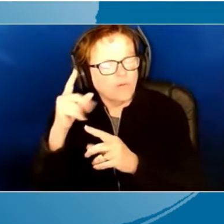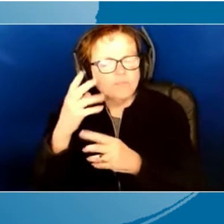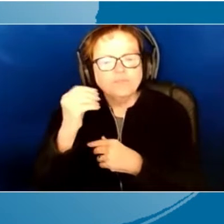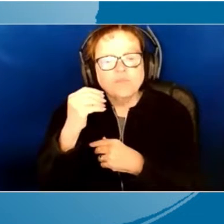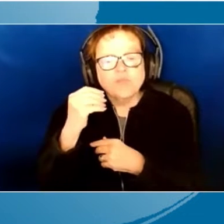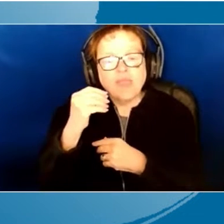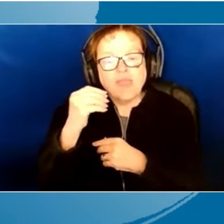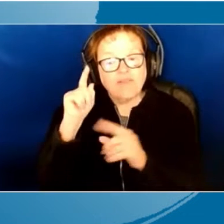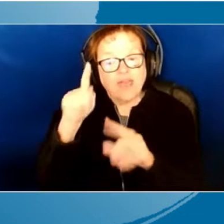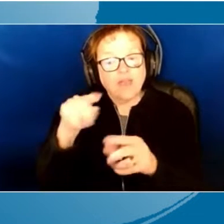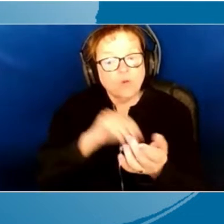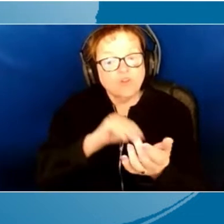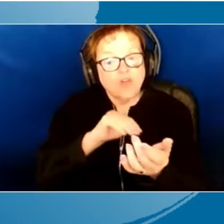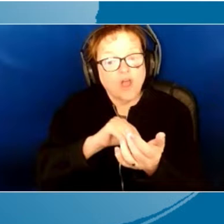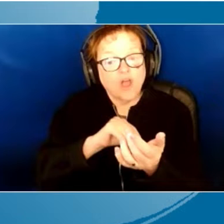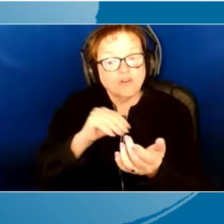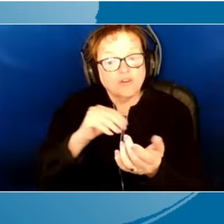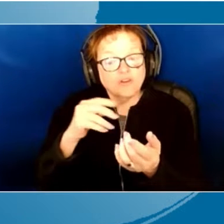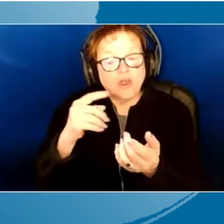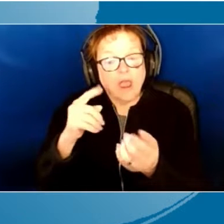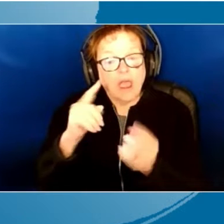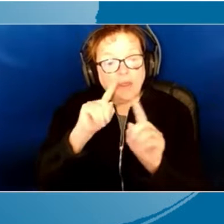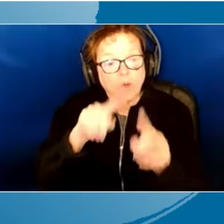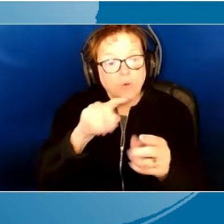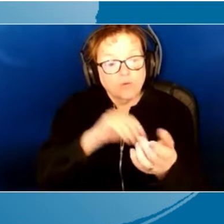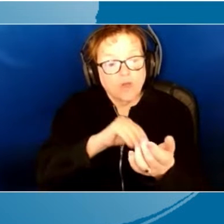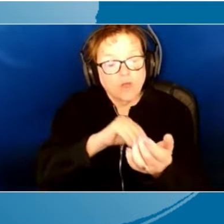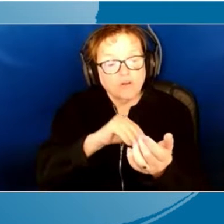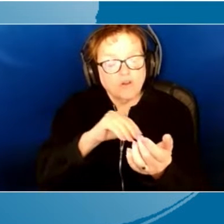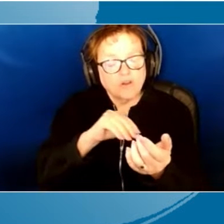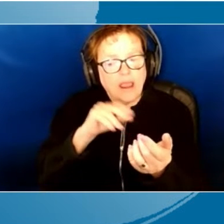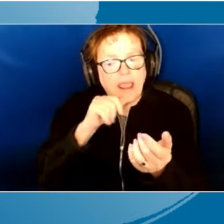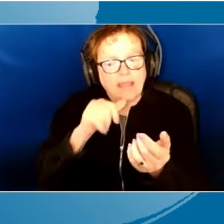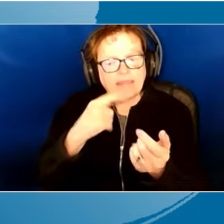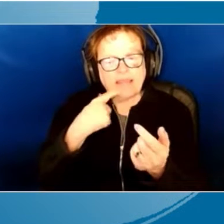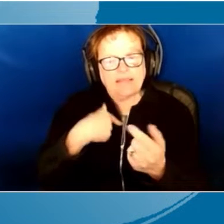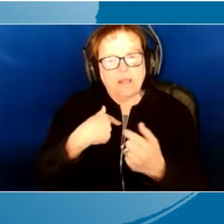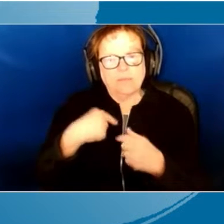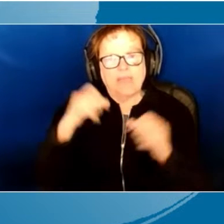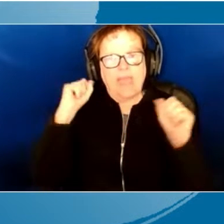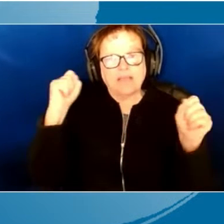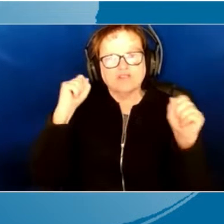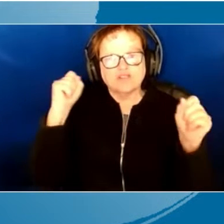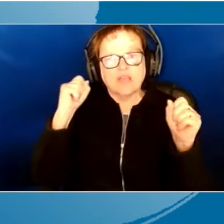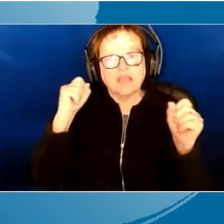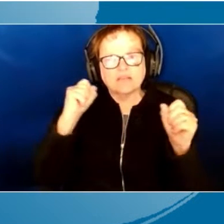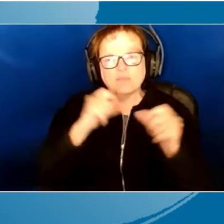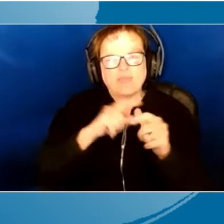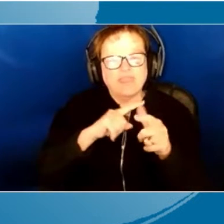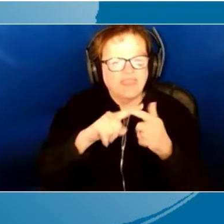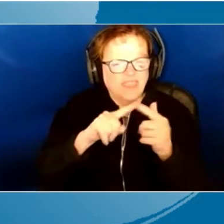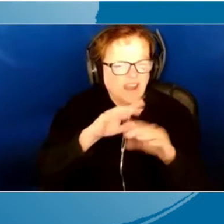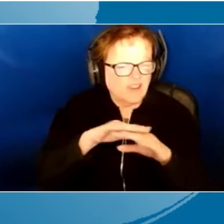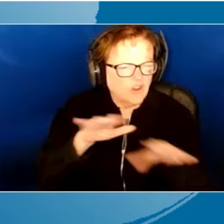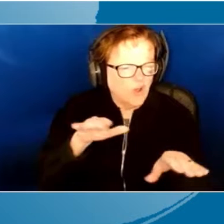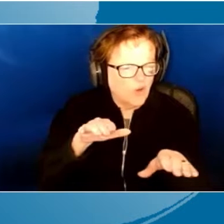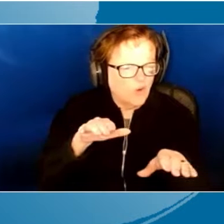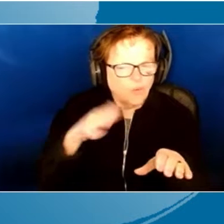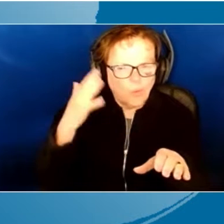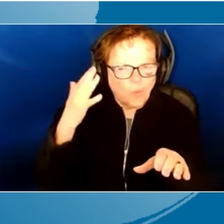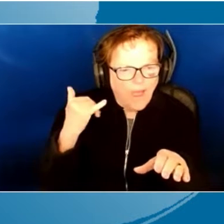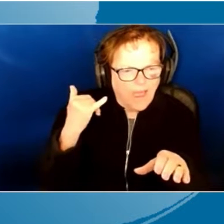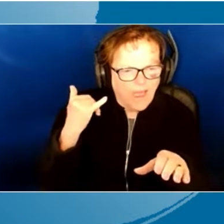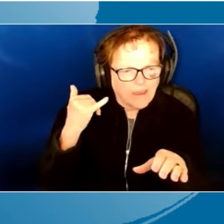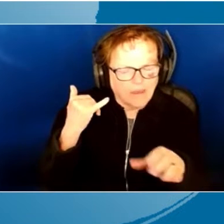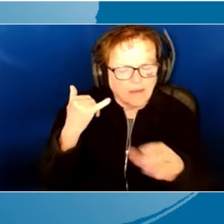I need to be exercising, why don't I exercise? I just, I just don't find time, seem to find time to do it. And so